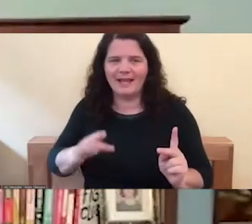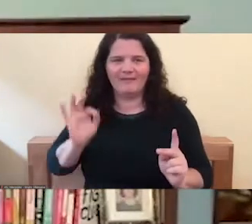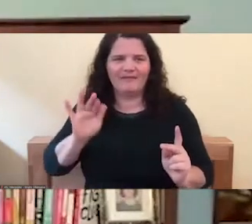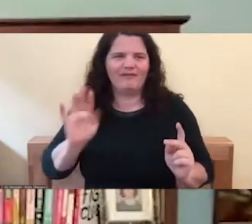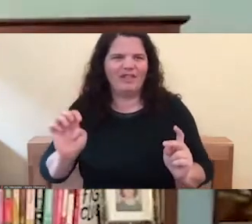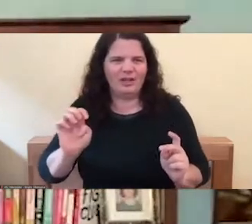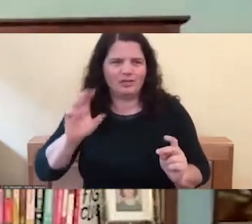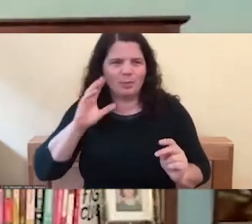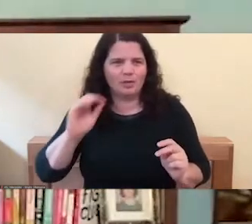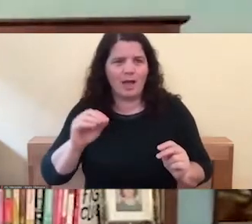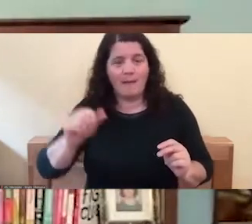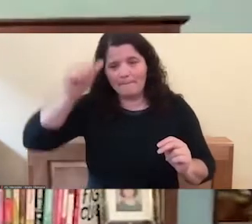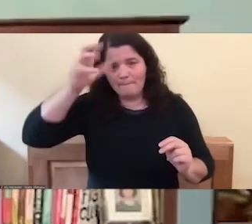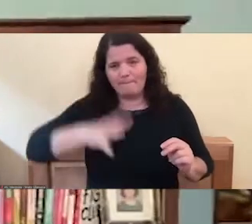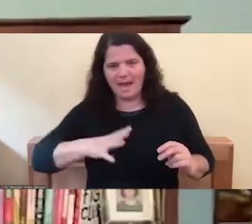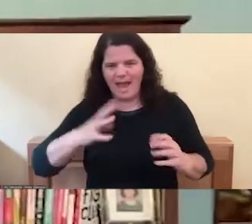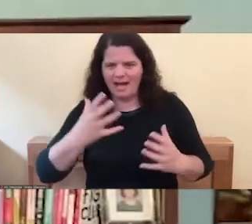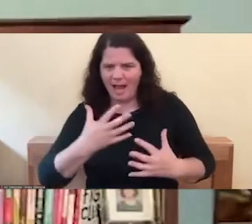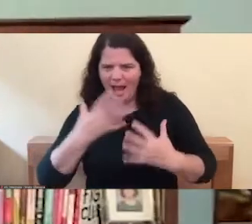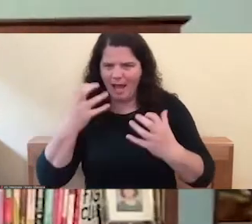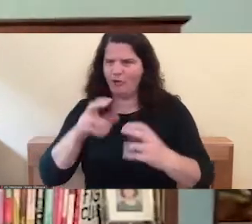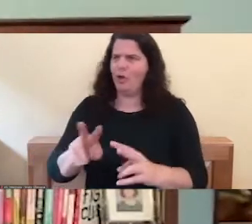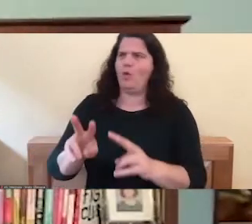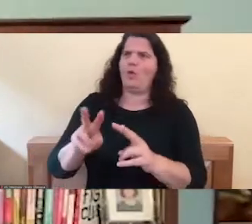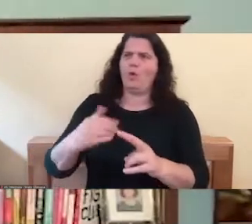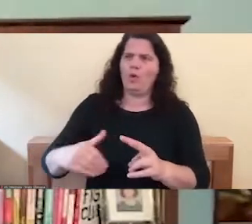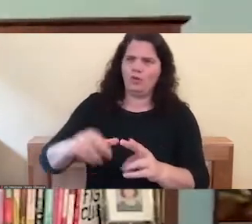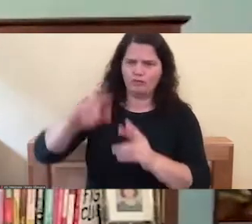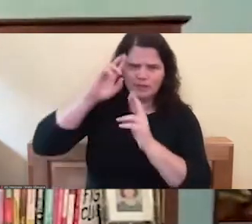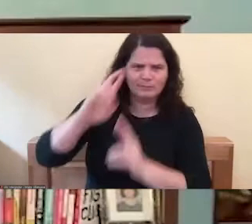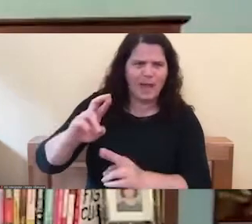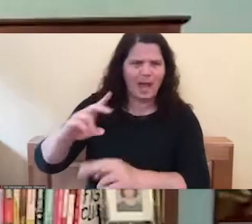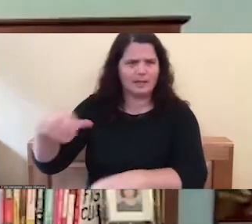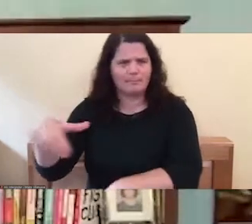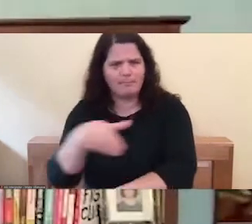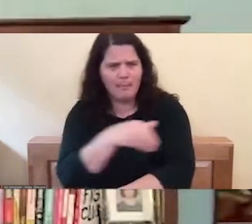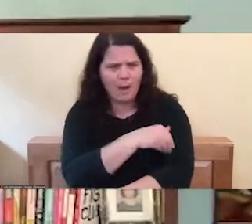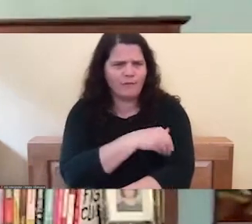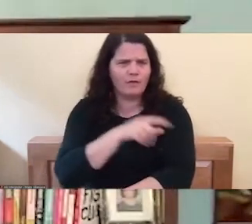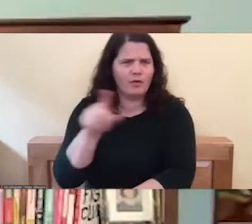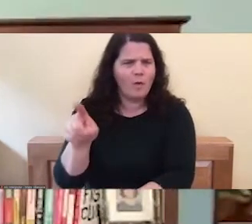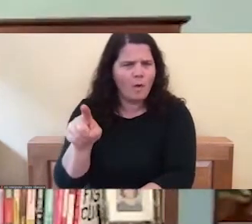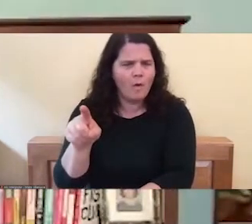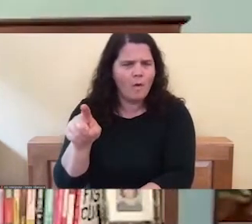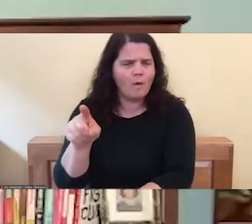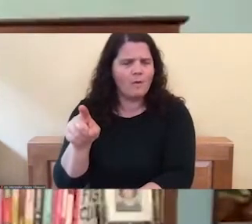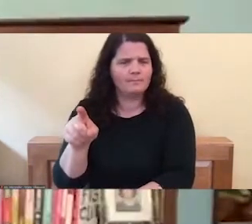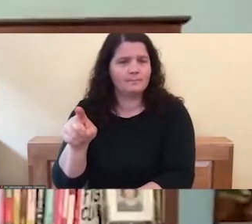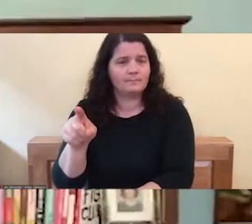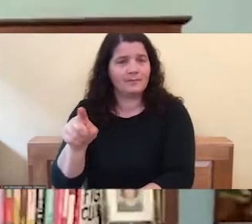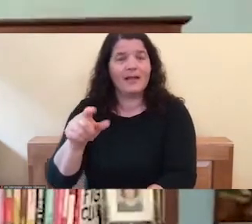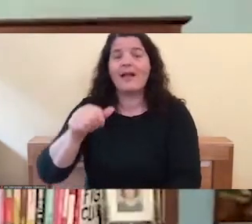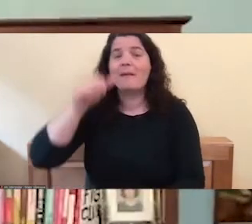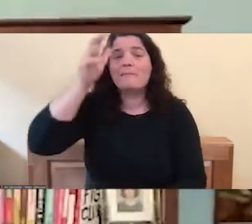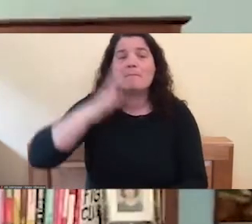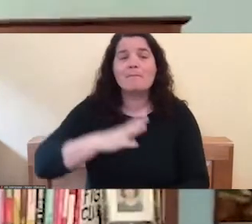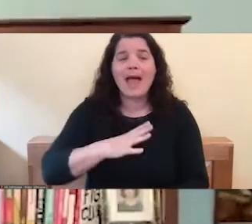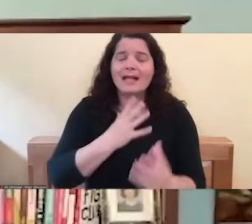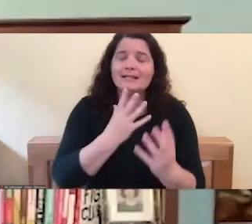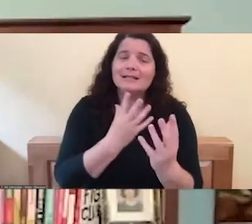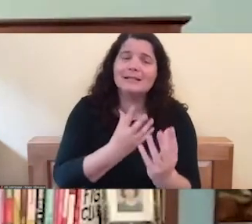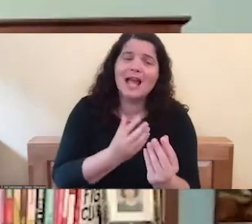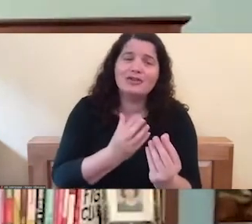man's angry, they look up to an angry man, they respect him more, they think he's more powerful. But if a man is too tender, too